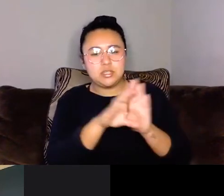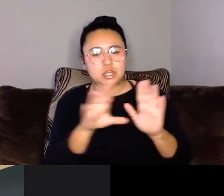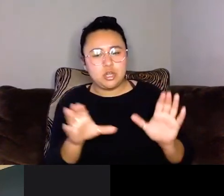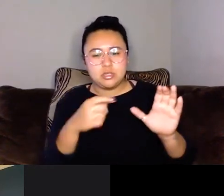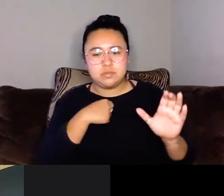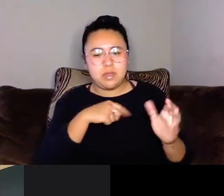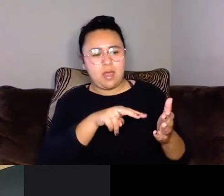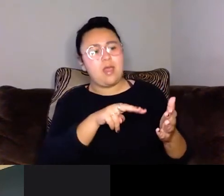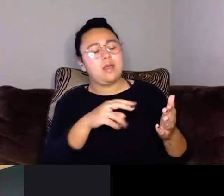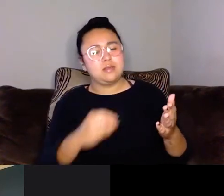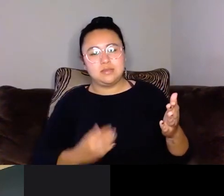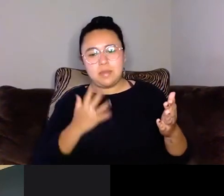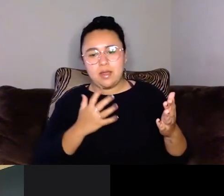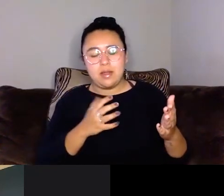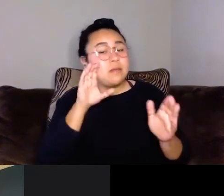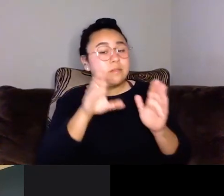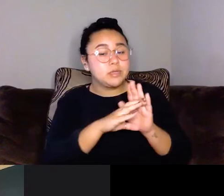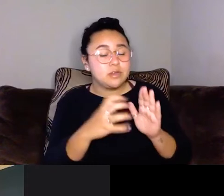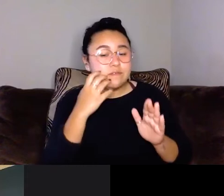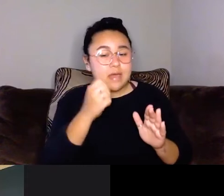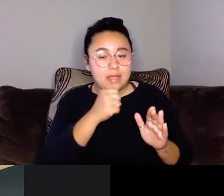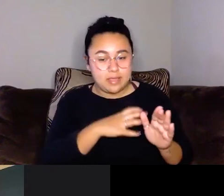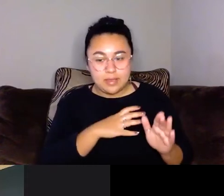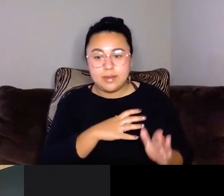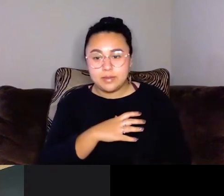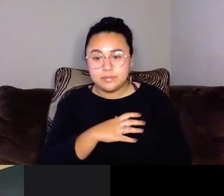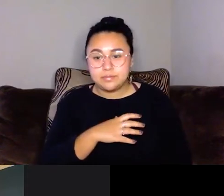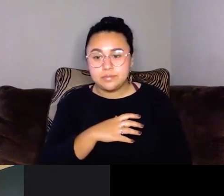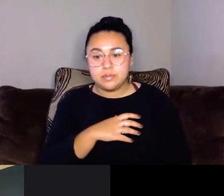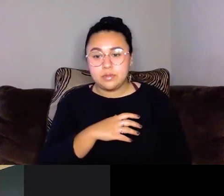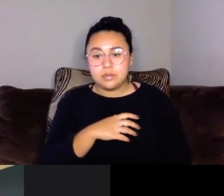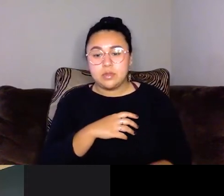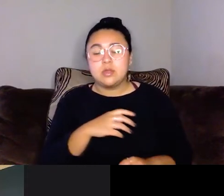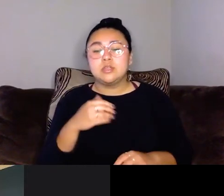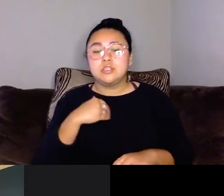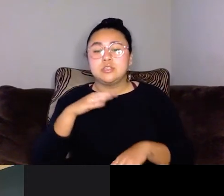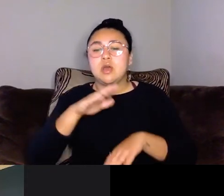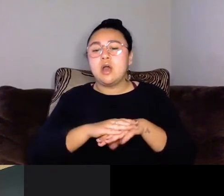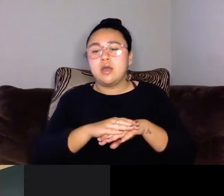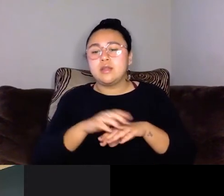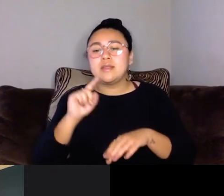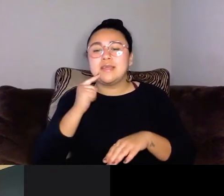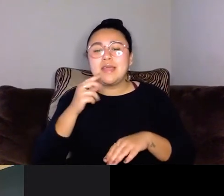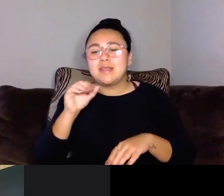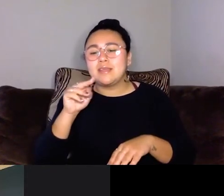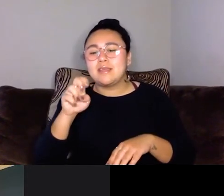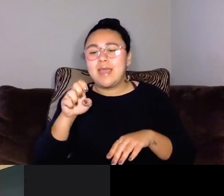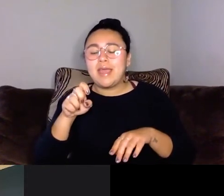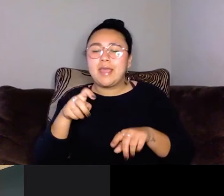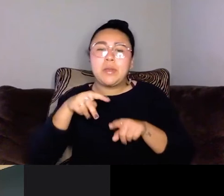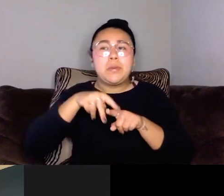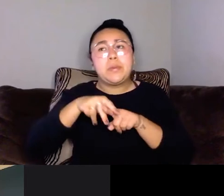was a picture of a fat lady. She was riding through the sky on a huge candy cane, just smiling with a